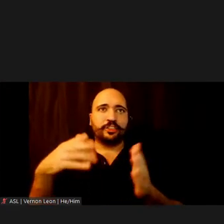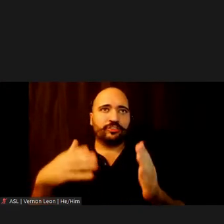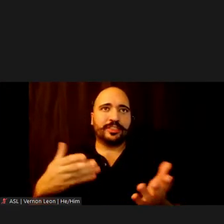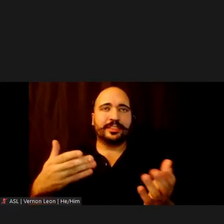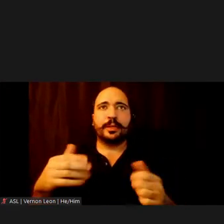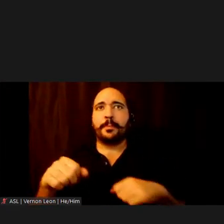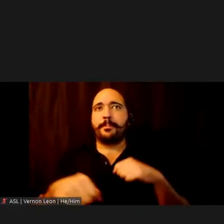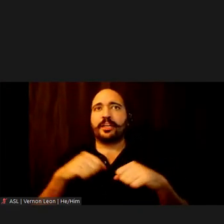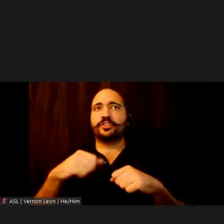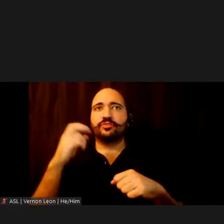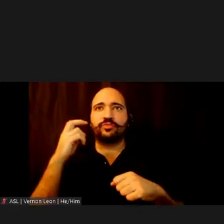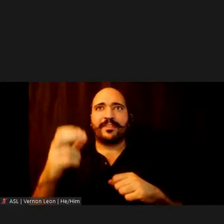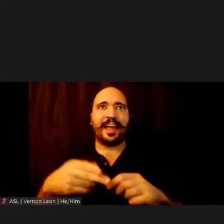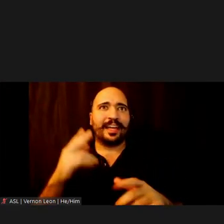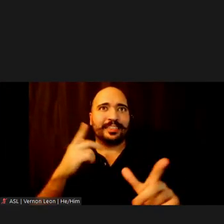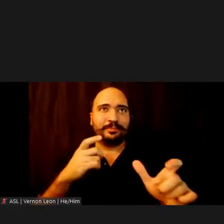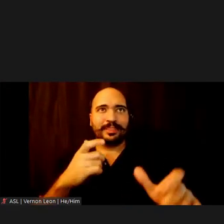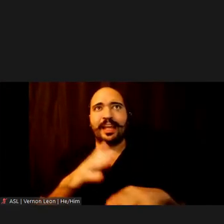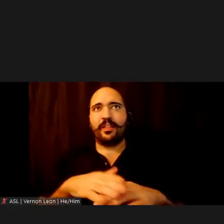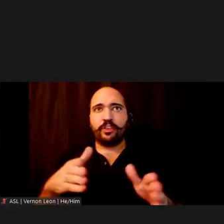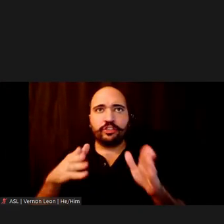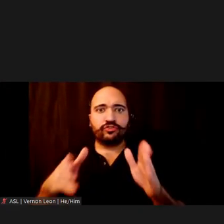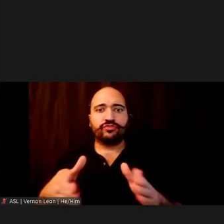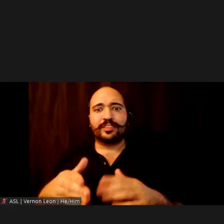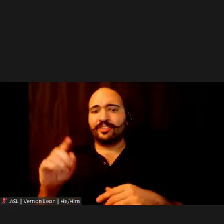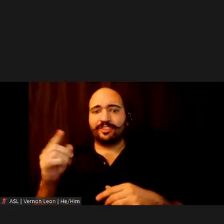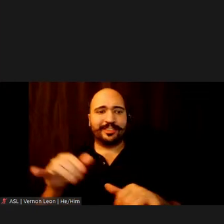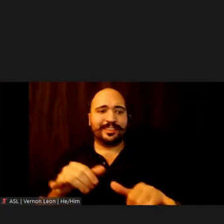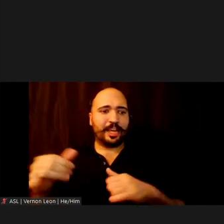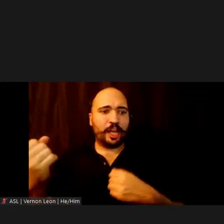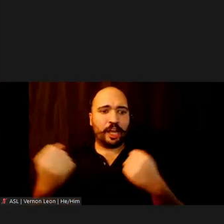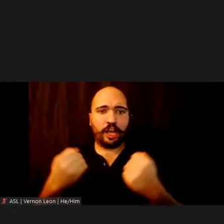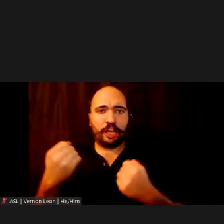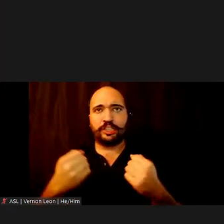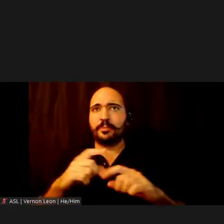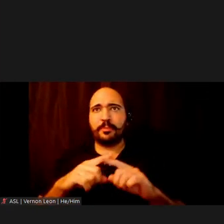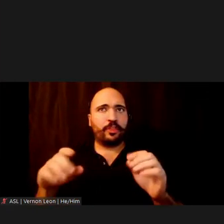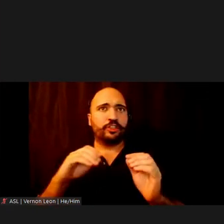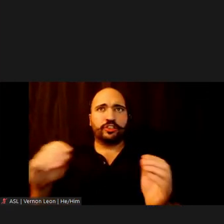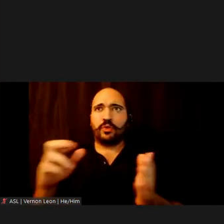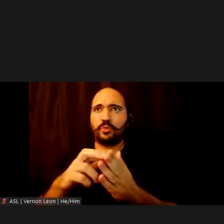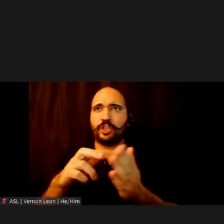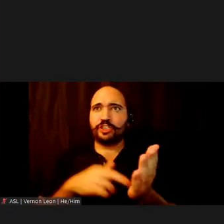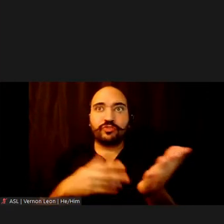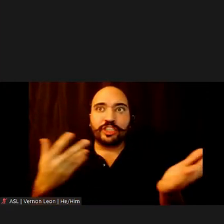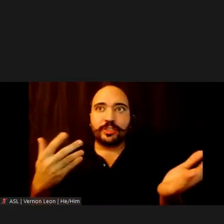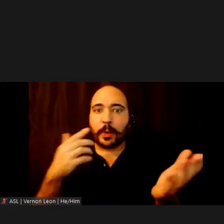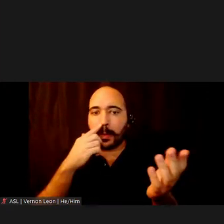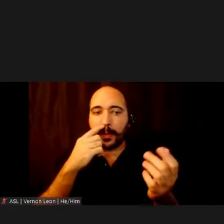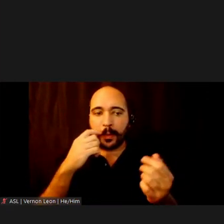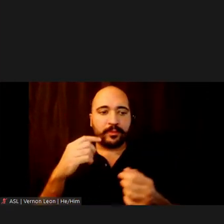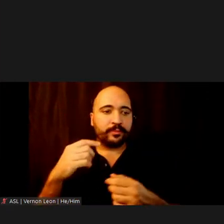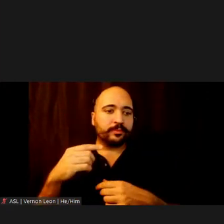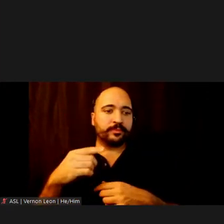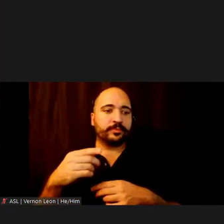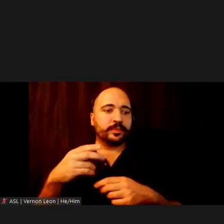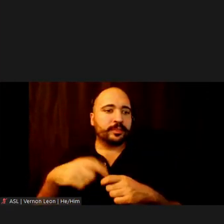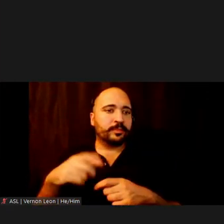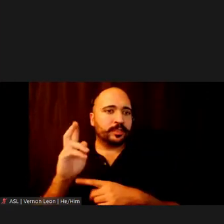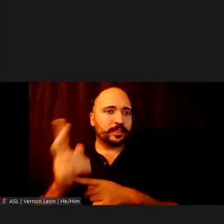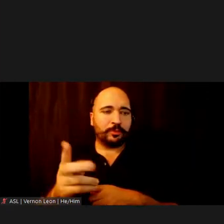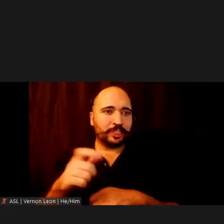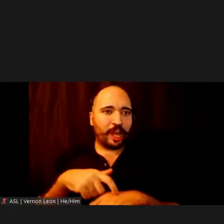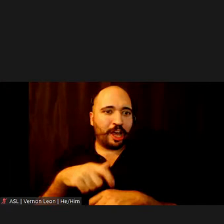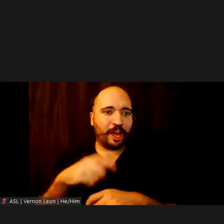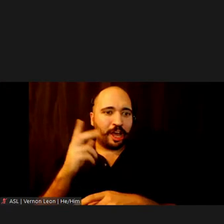bikes traveling at high speeds on the streets, just like cars, but there's no registration. Oh, darn it. It's just that two minutes is a hard